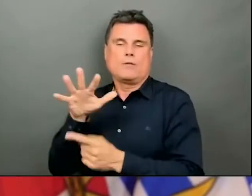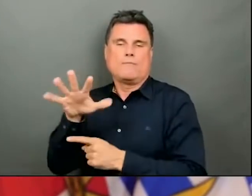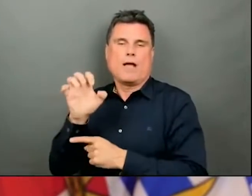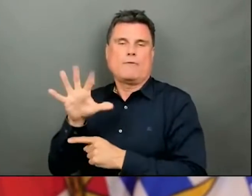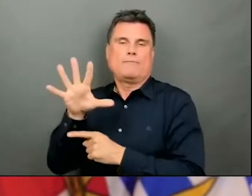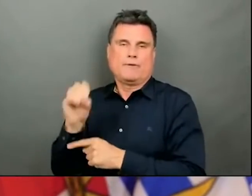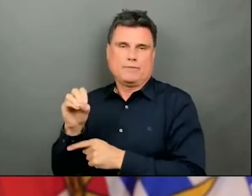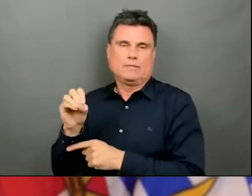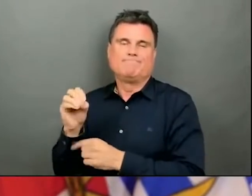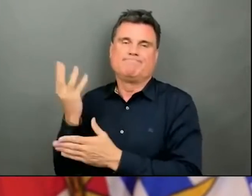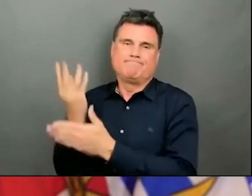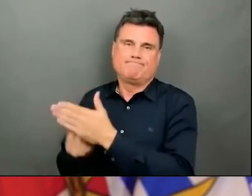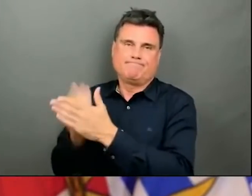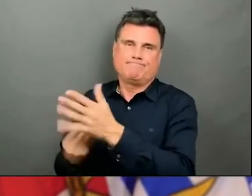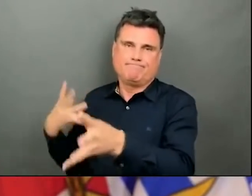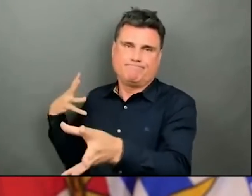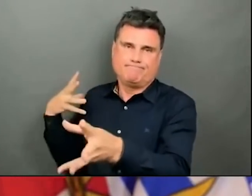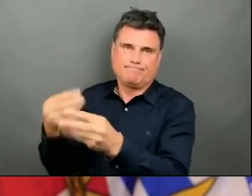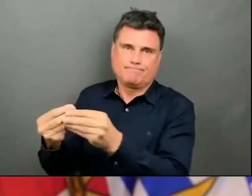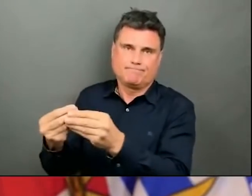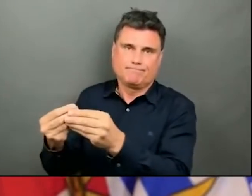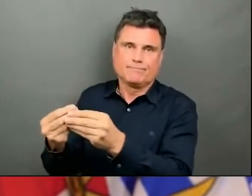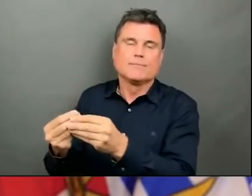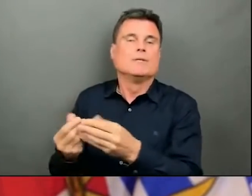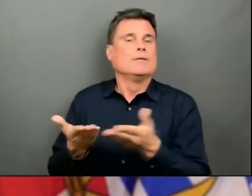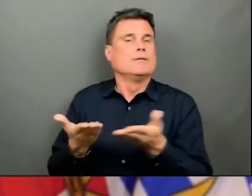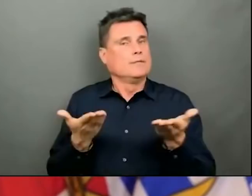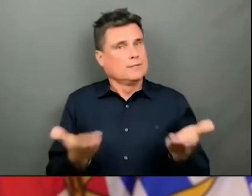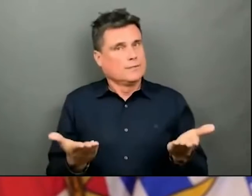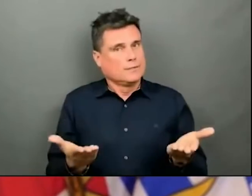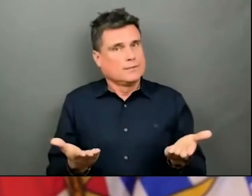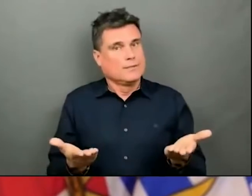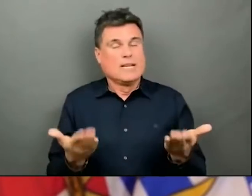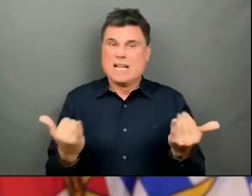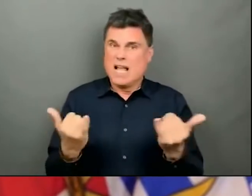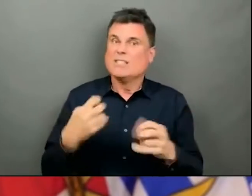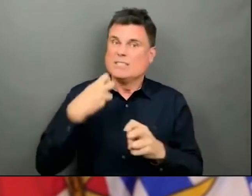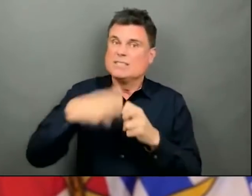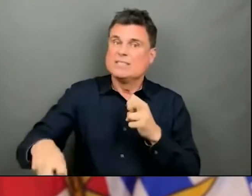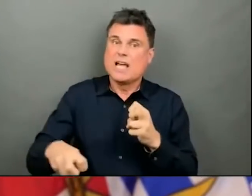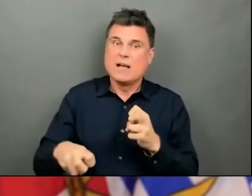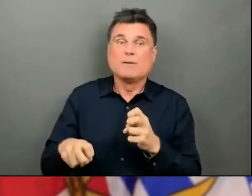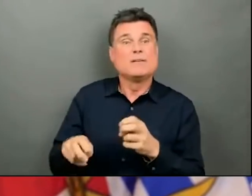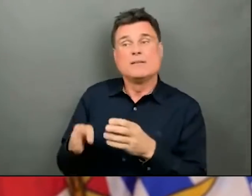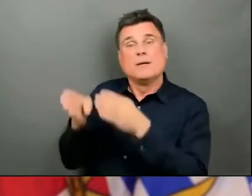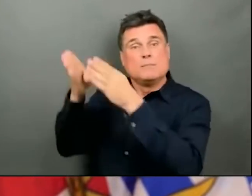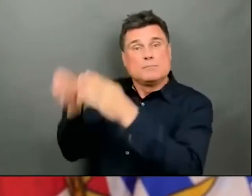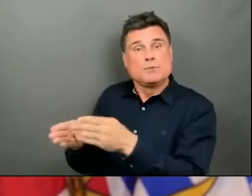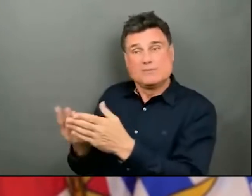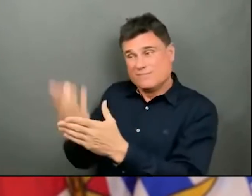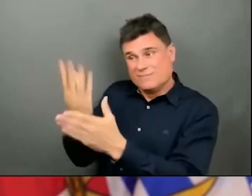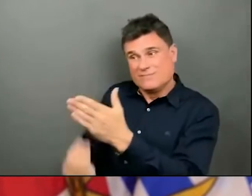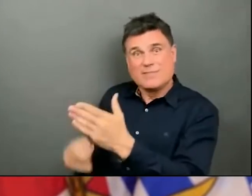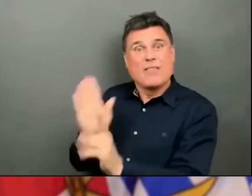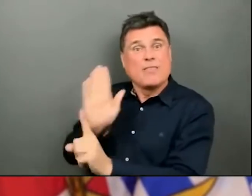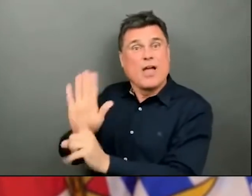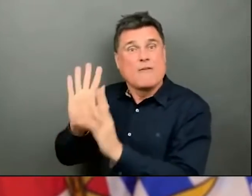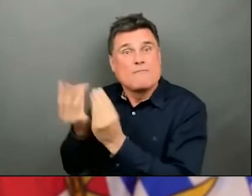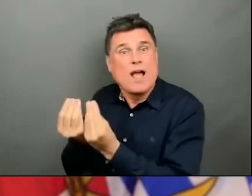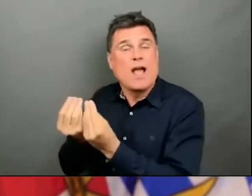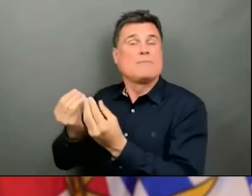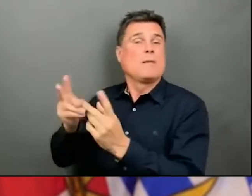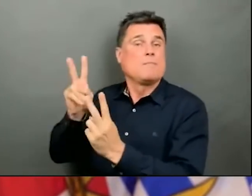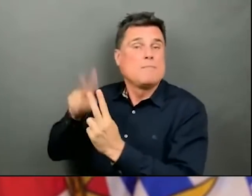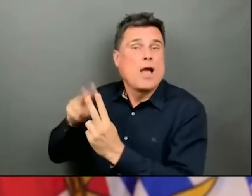As always, these are challenging times to have somebody who passes away from COVID-19 and our thoughts and condolences